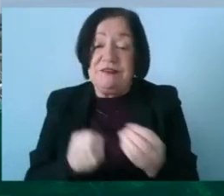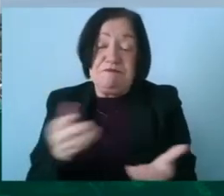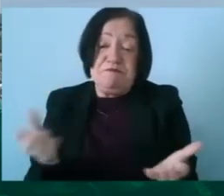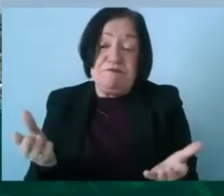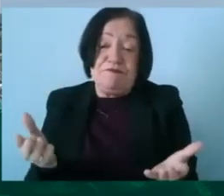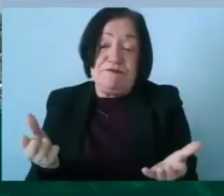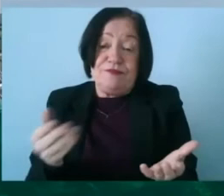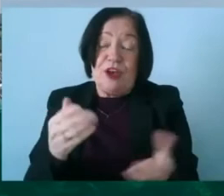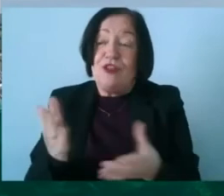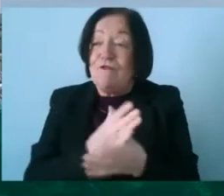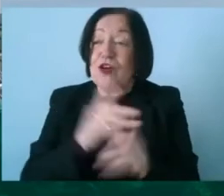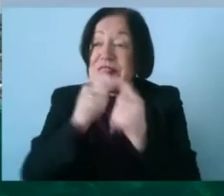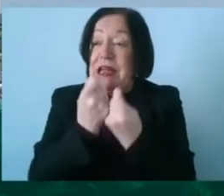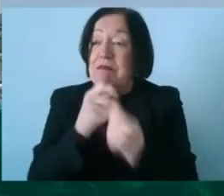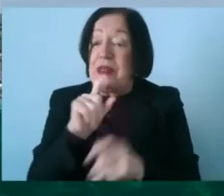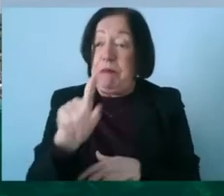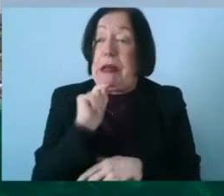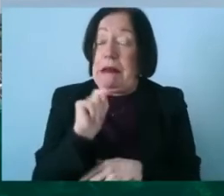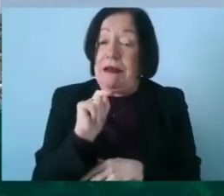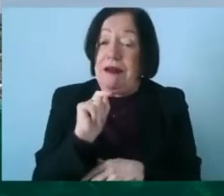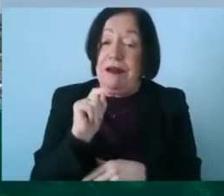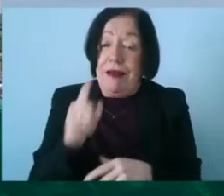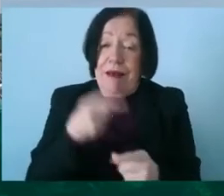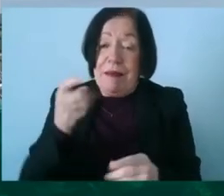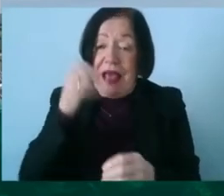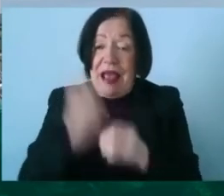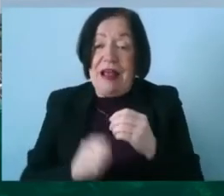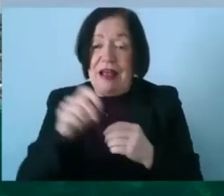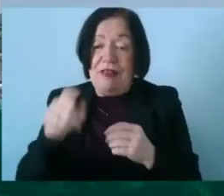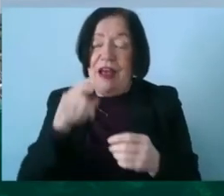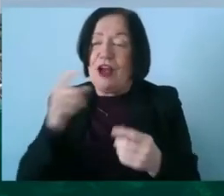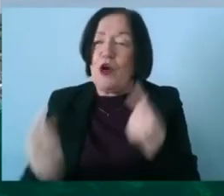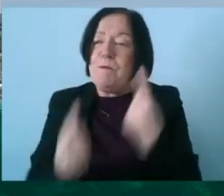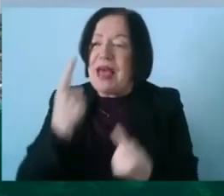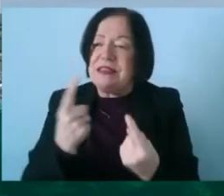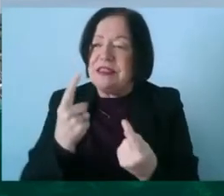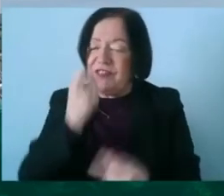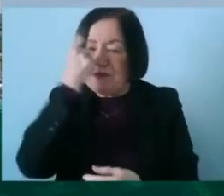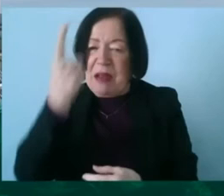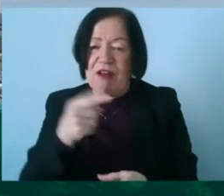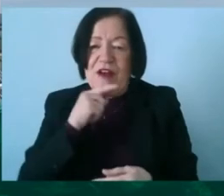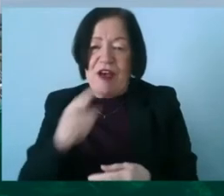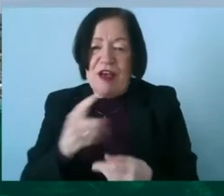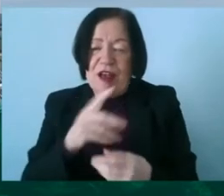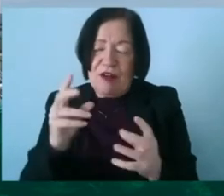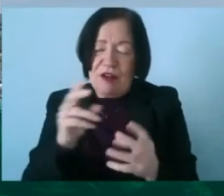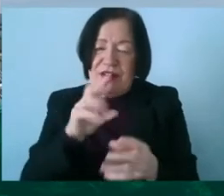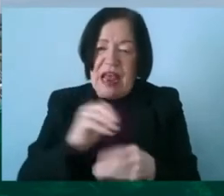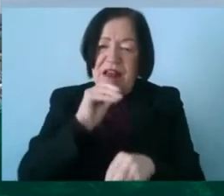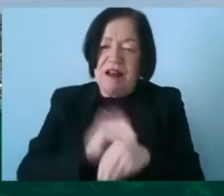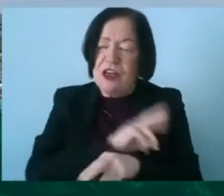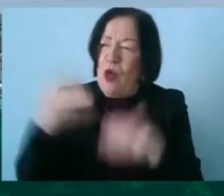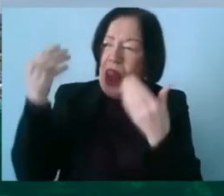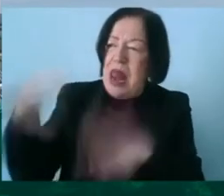the first team that's picked it is always going to end up that competitive spirit but it's about embracing that and making sure that we don't leave people out and